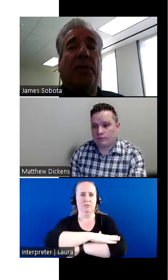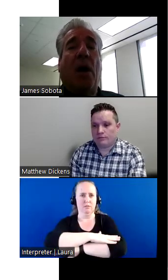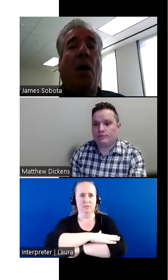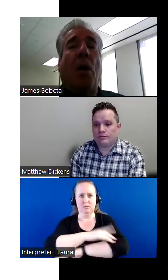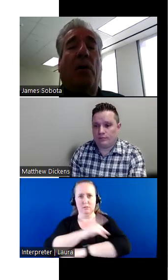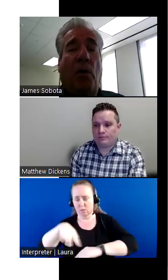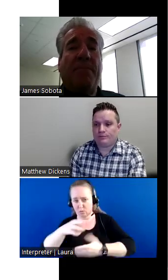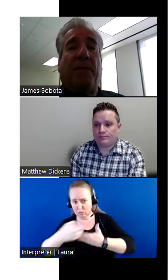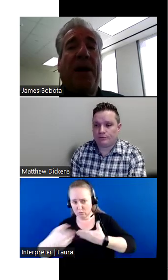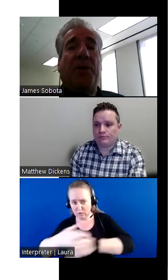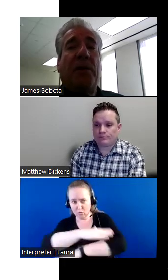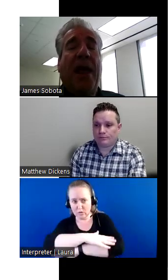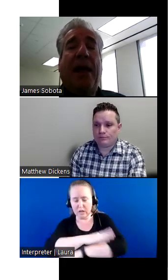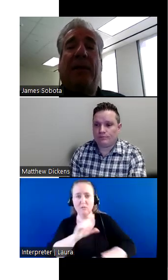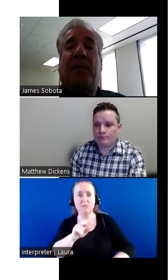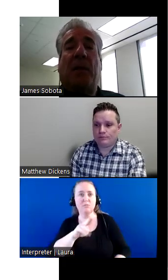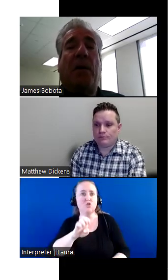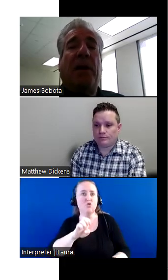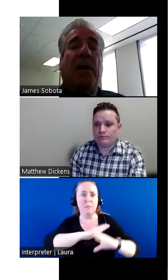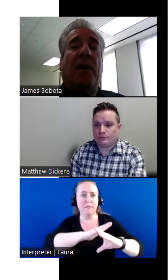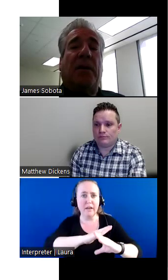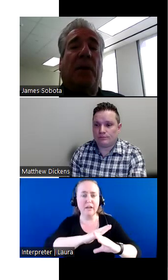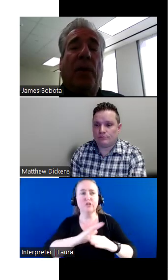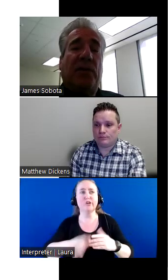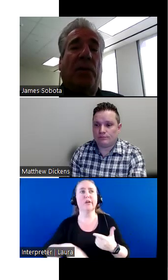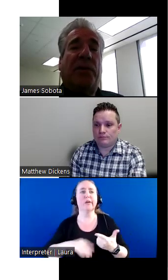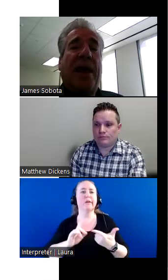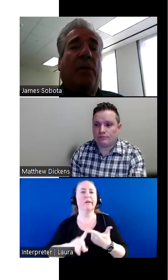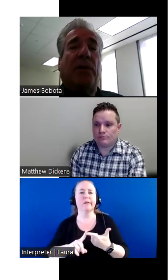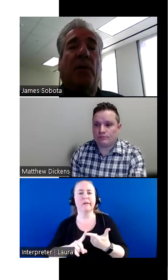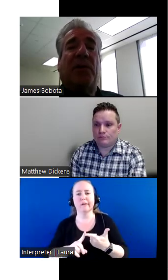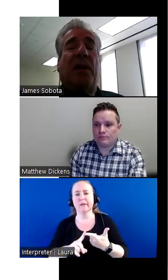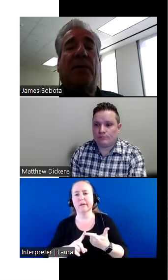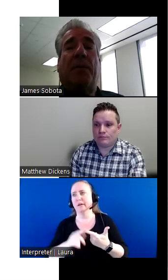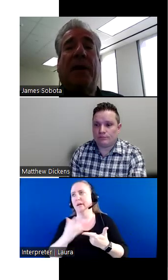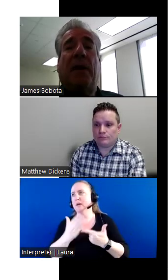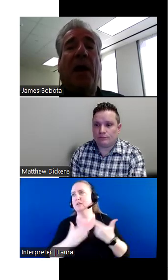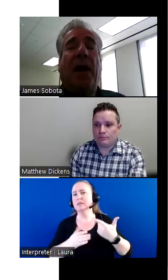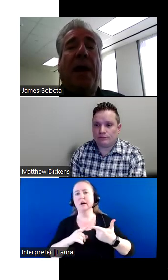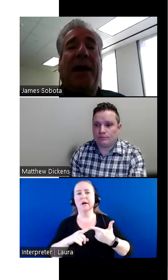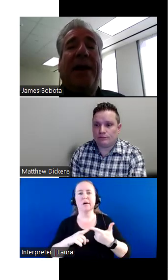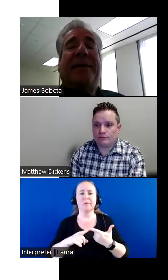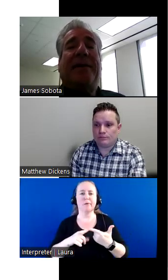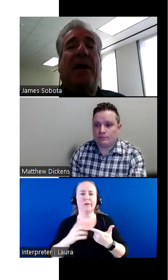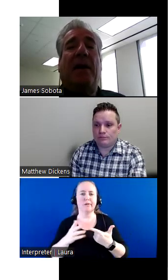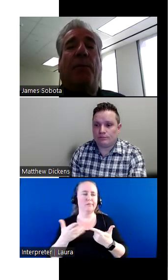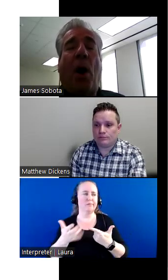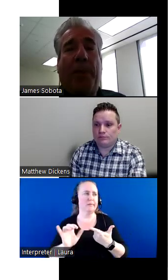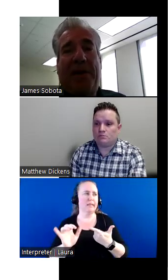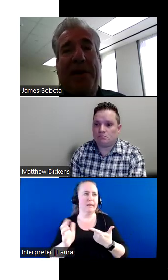tables are crime prevention. And some of it, some of the resource tables are something like